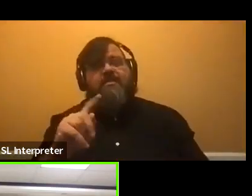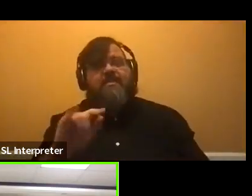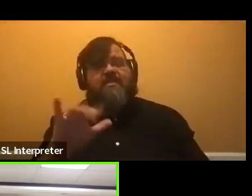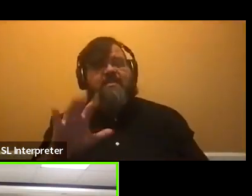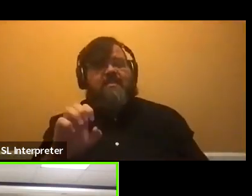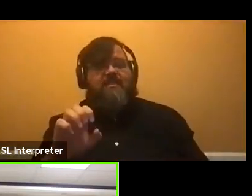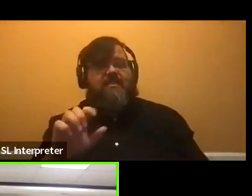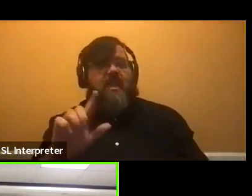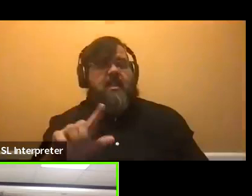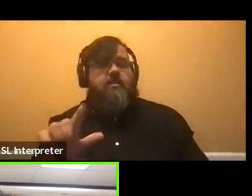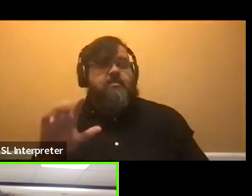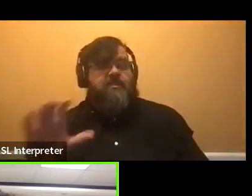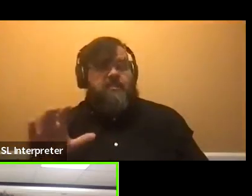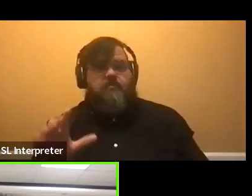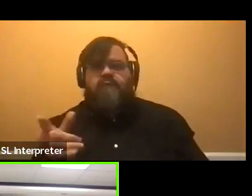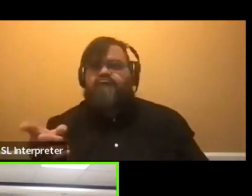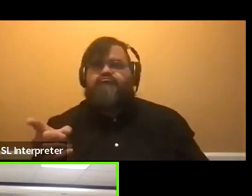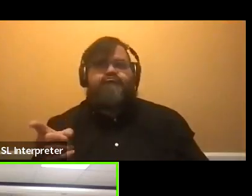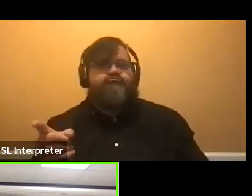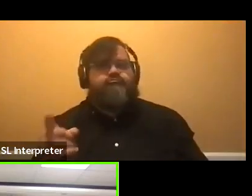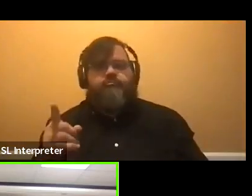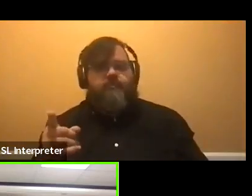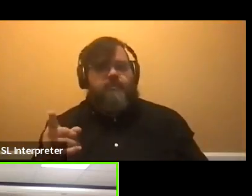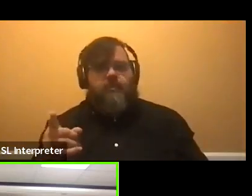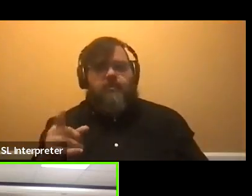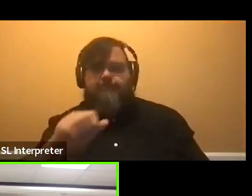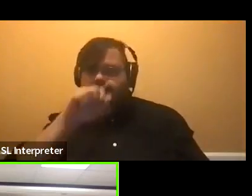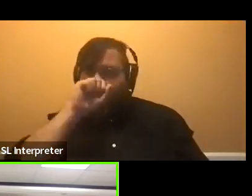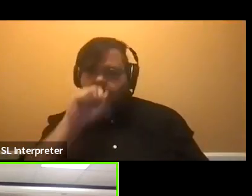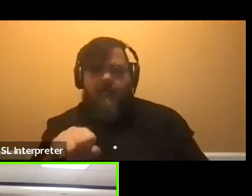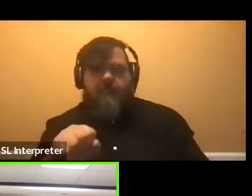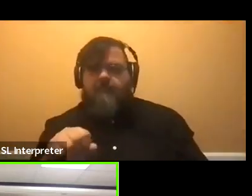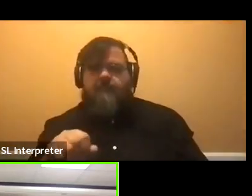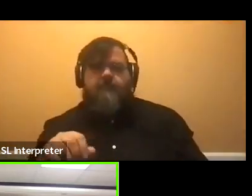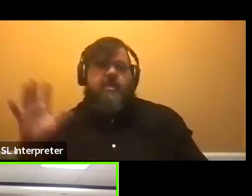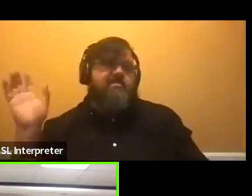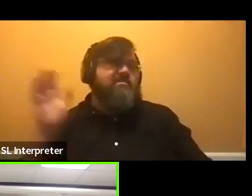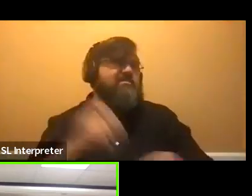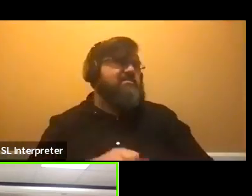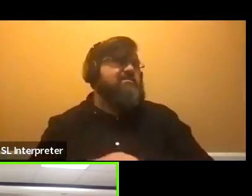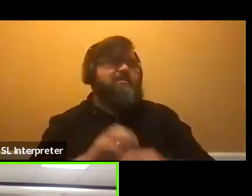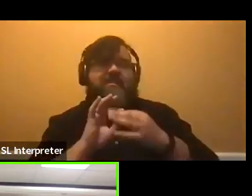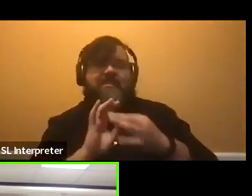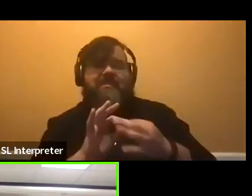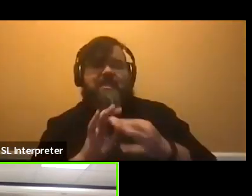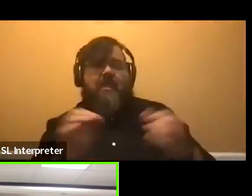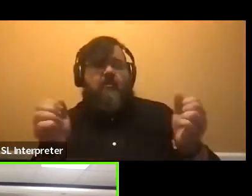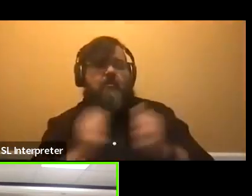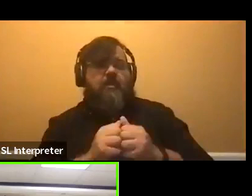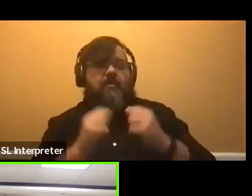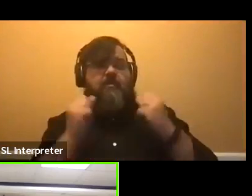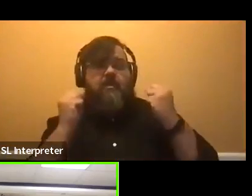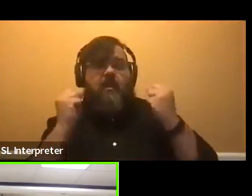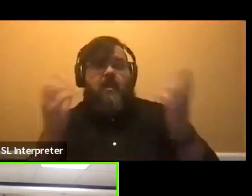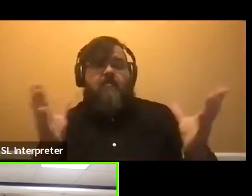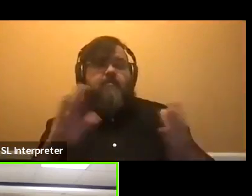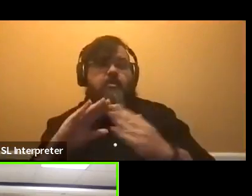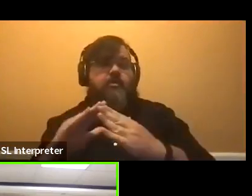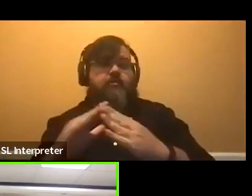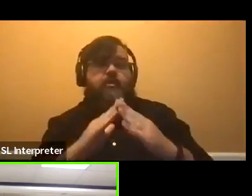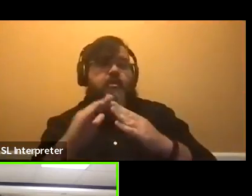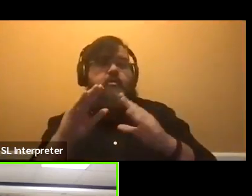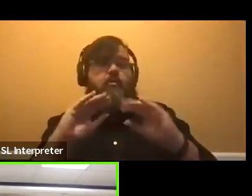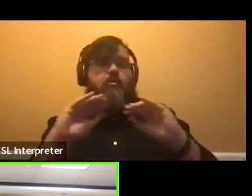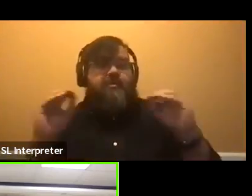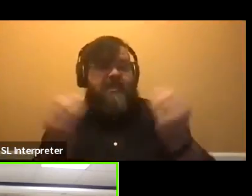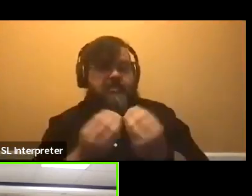my friend, she absolutely loved it. Um, she got to get connected with a lot of community organizations in Louisville, for example,